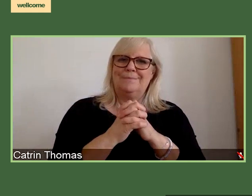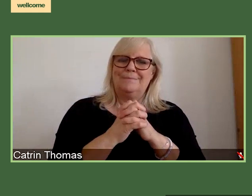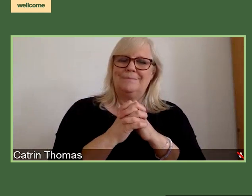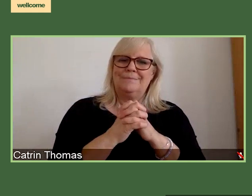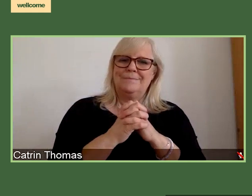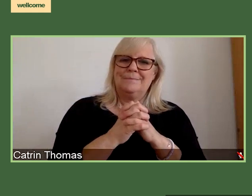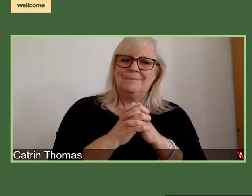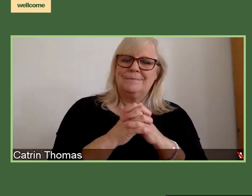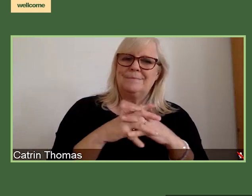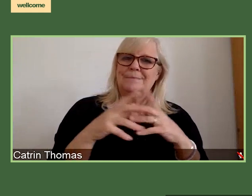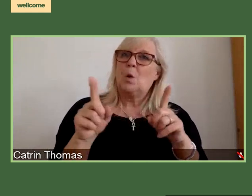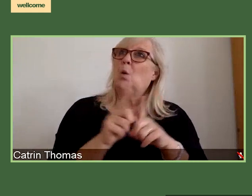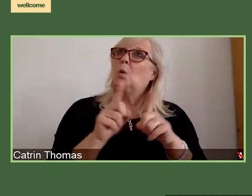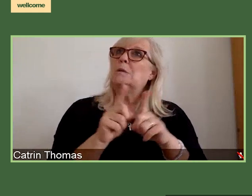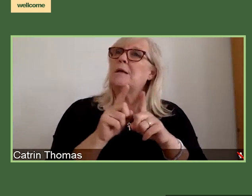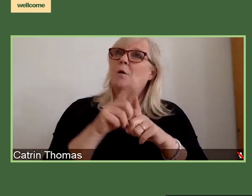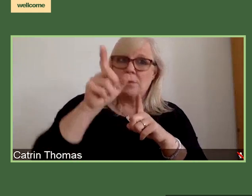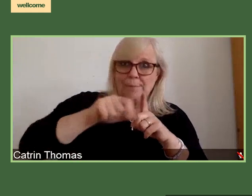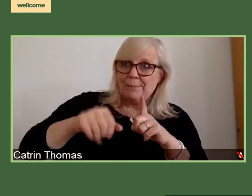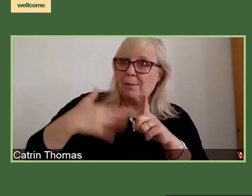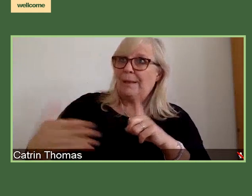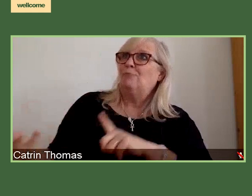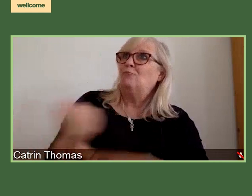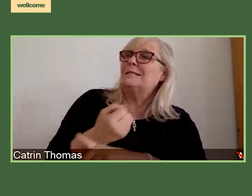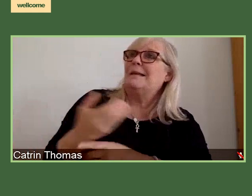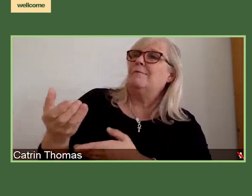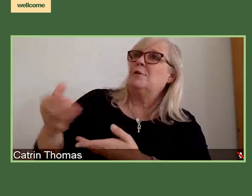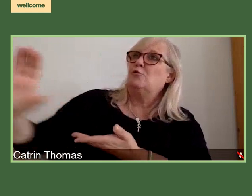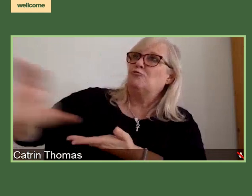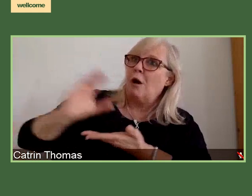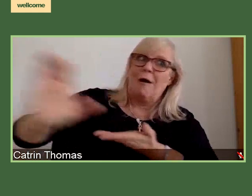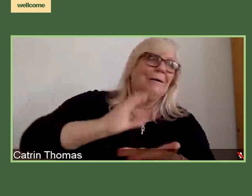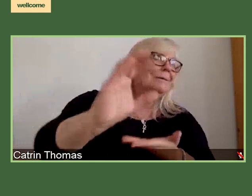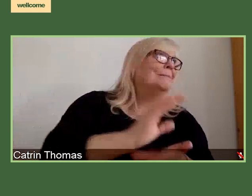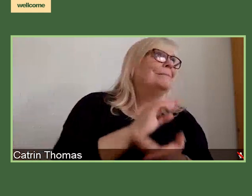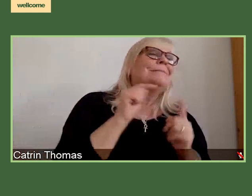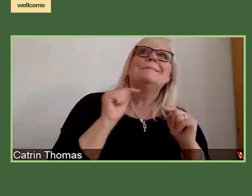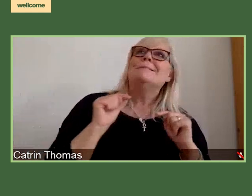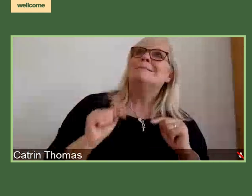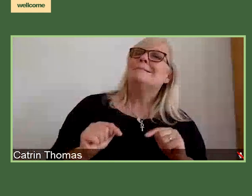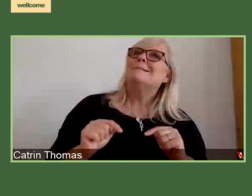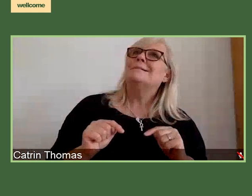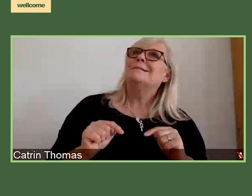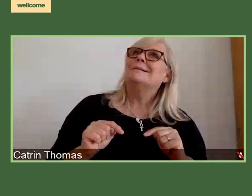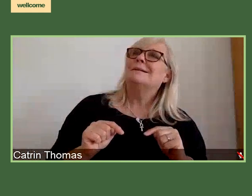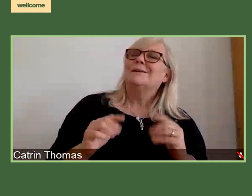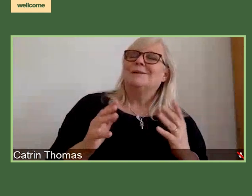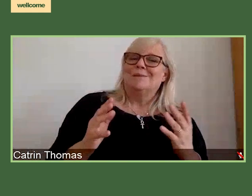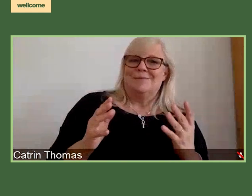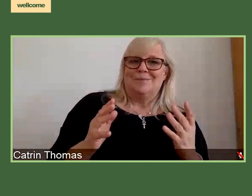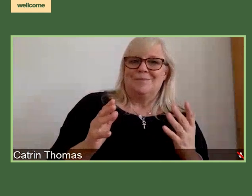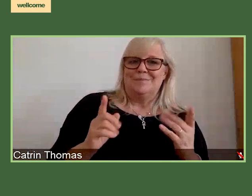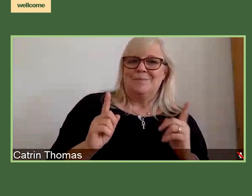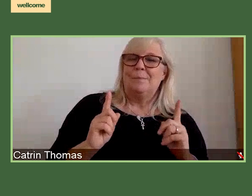be able to apply for research enrichment based on their existing old style Wellcome grants. But in the